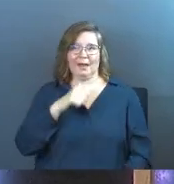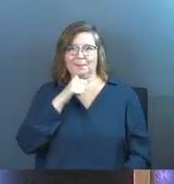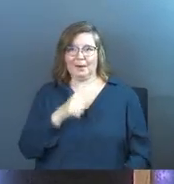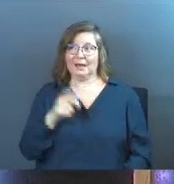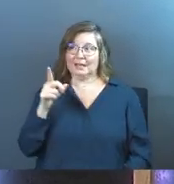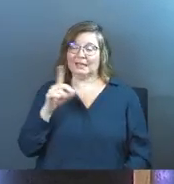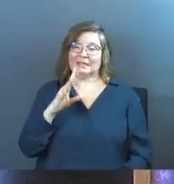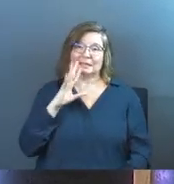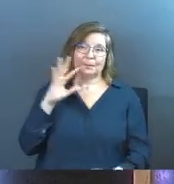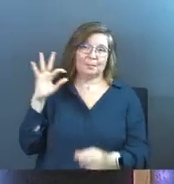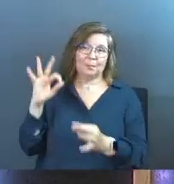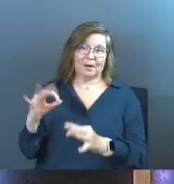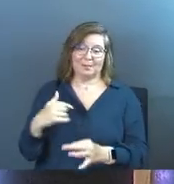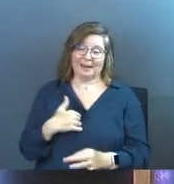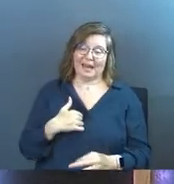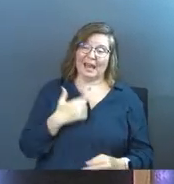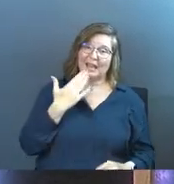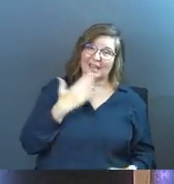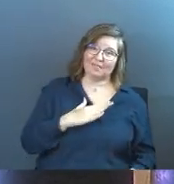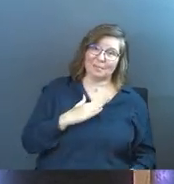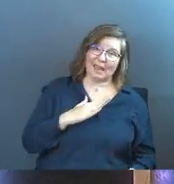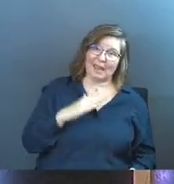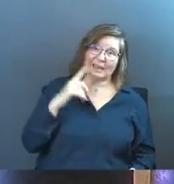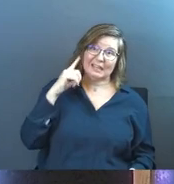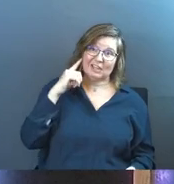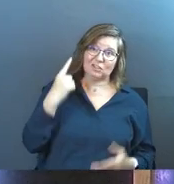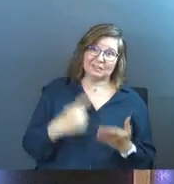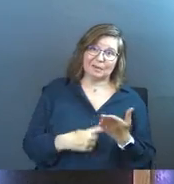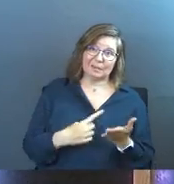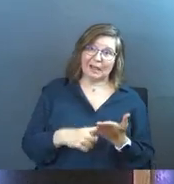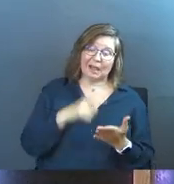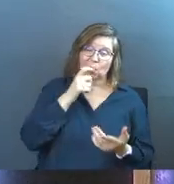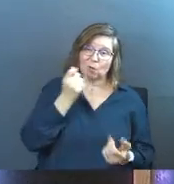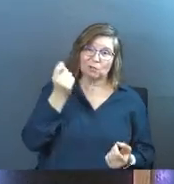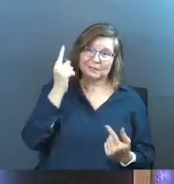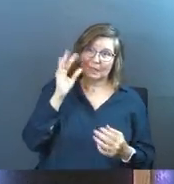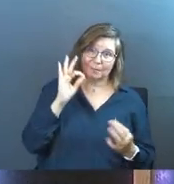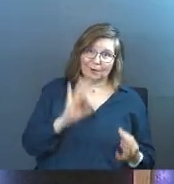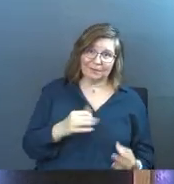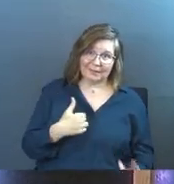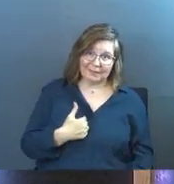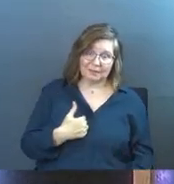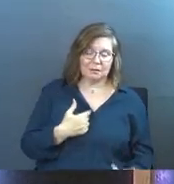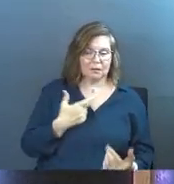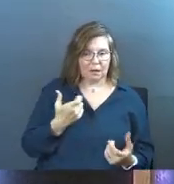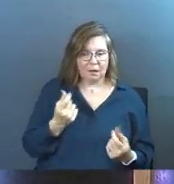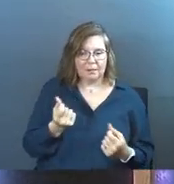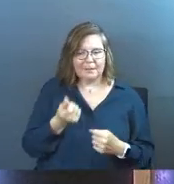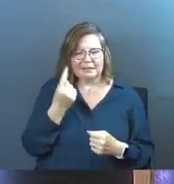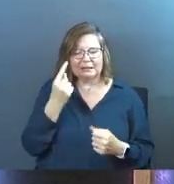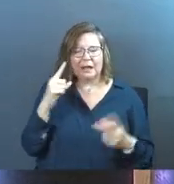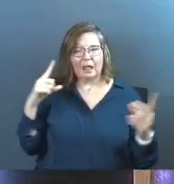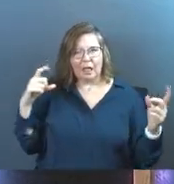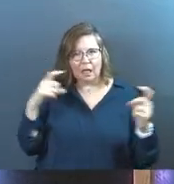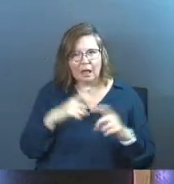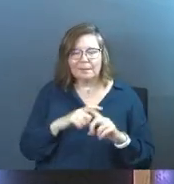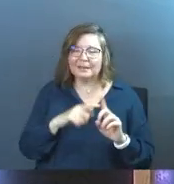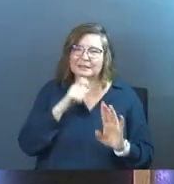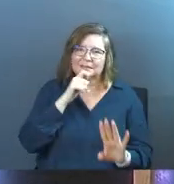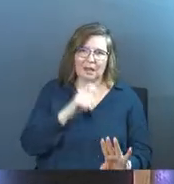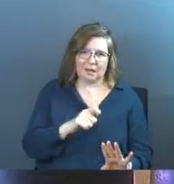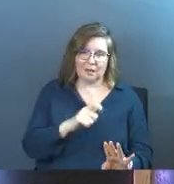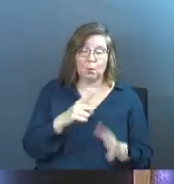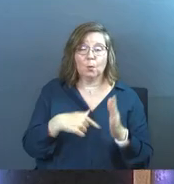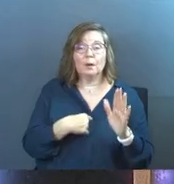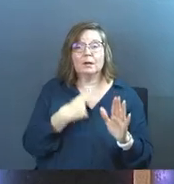He speaks perfectly, but I got bad ears sometimes. And so what you got to do is like, I know I'm making it sound complex, but it's not.